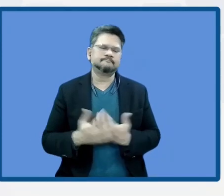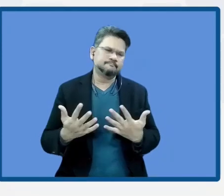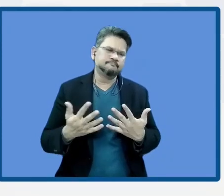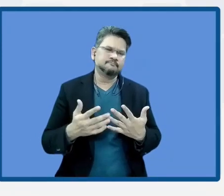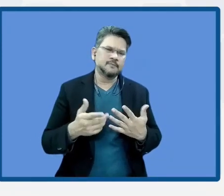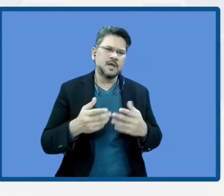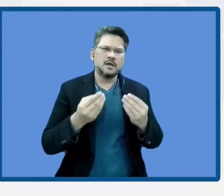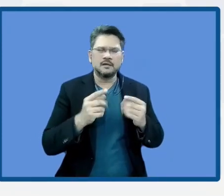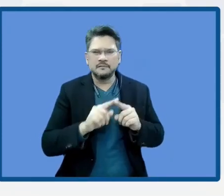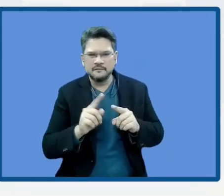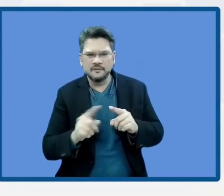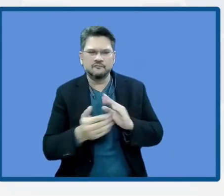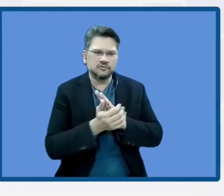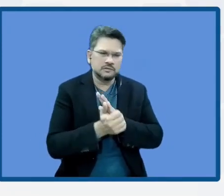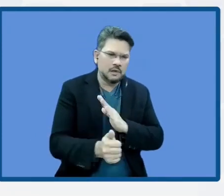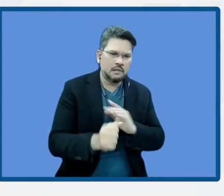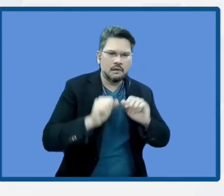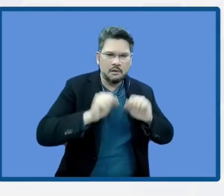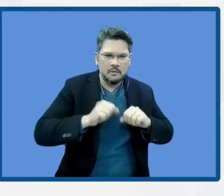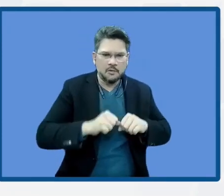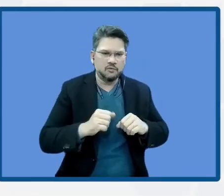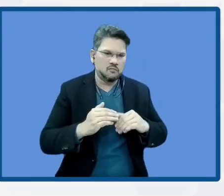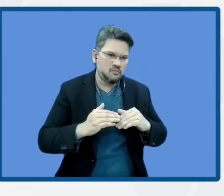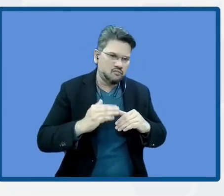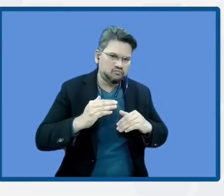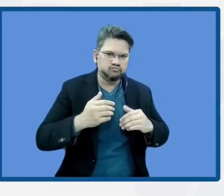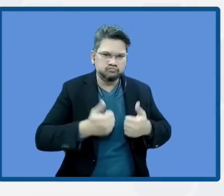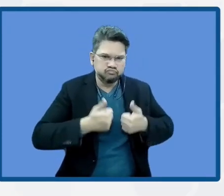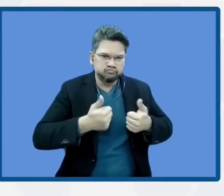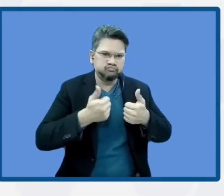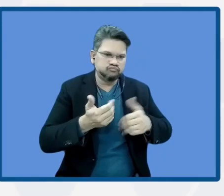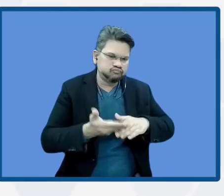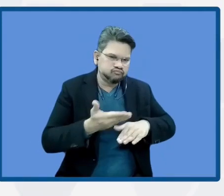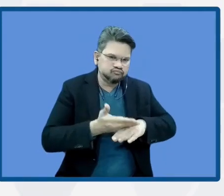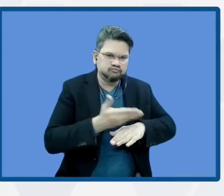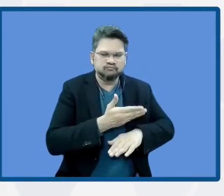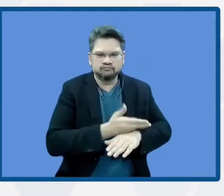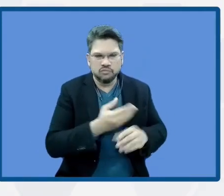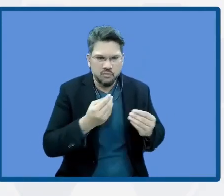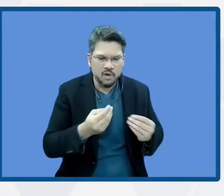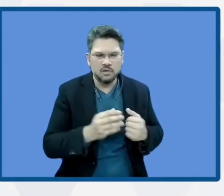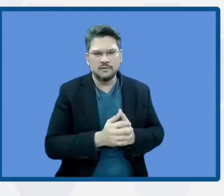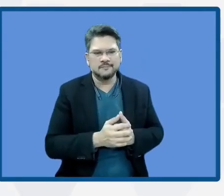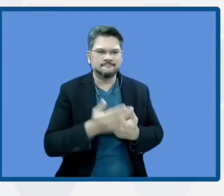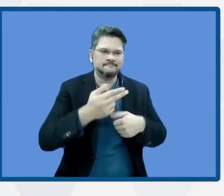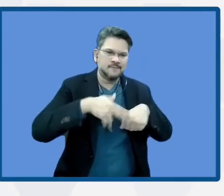about stakeholders such as the national level, the national sector, and